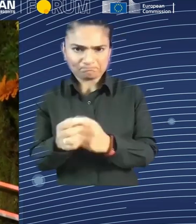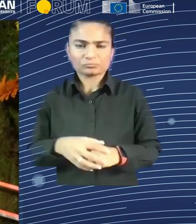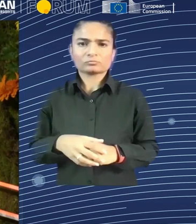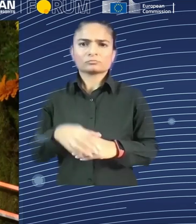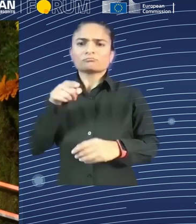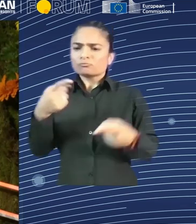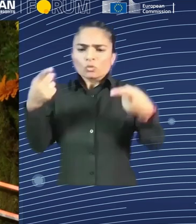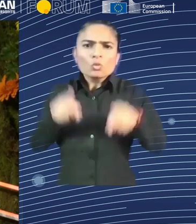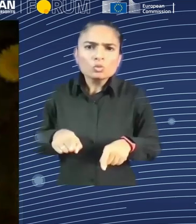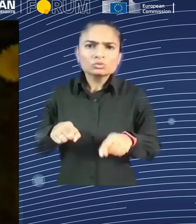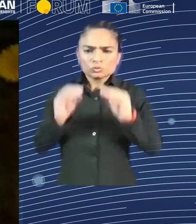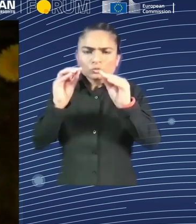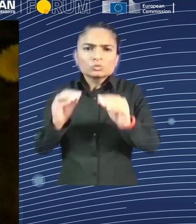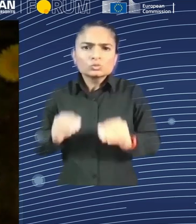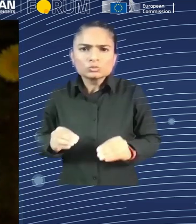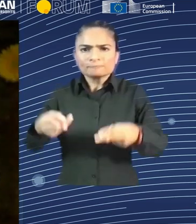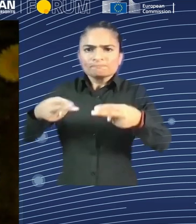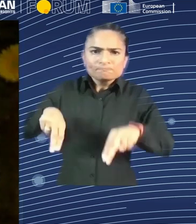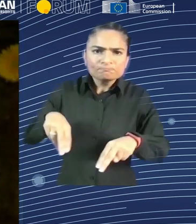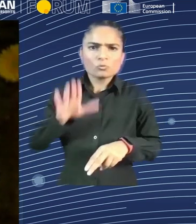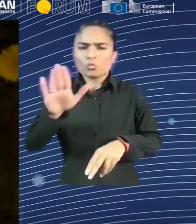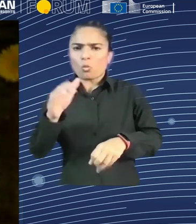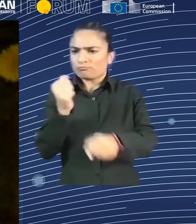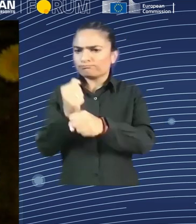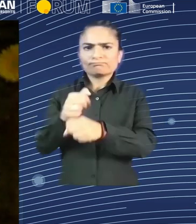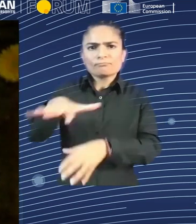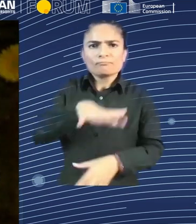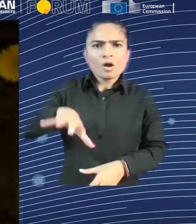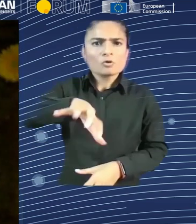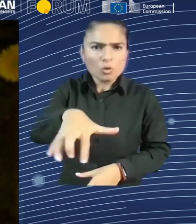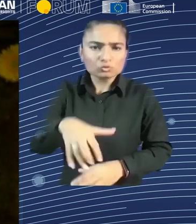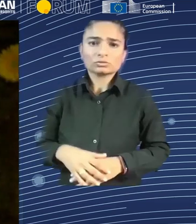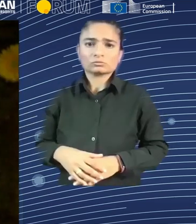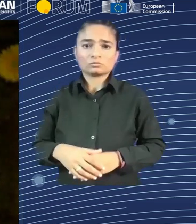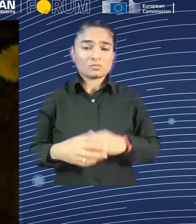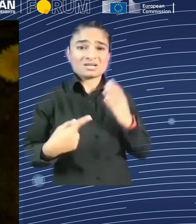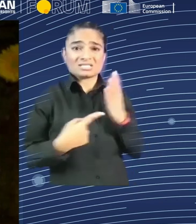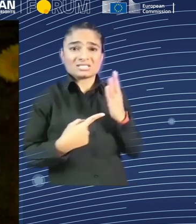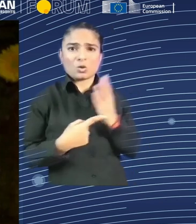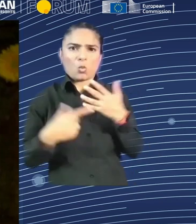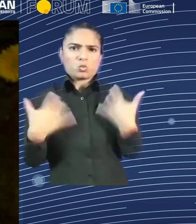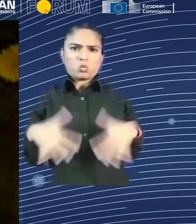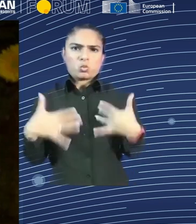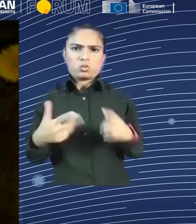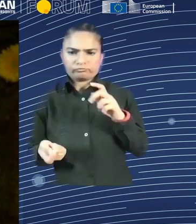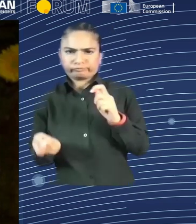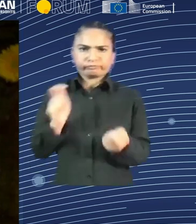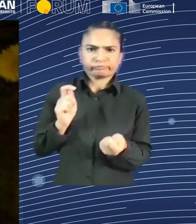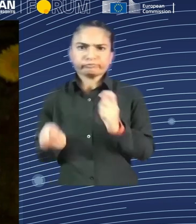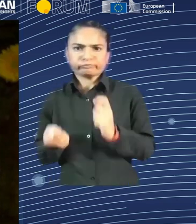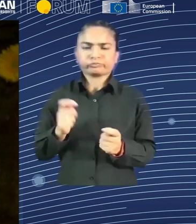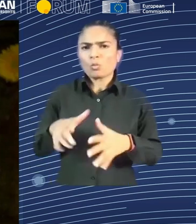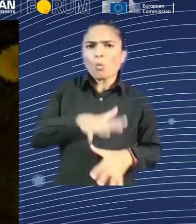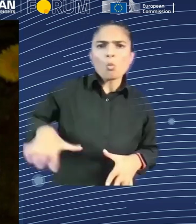Digitalization is transforming all aspects of our society and at the Ciudad de Galicia, we are focused on